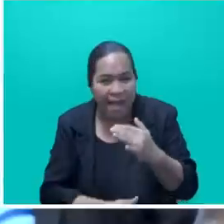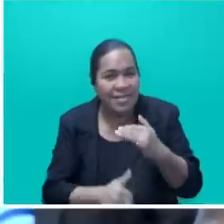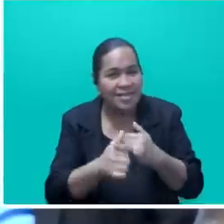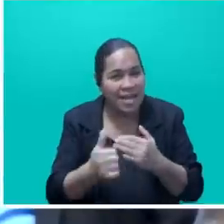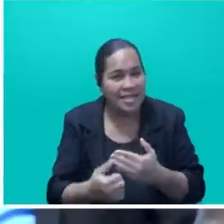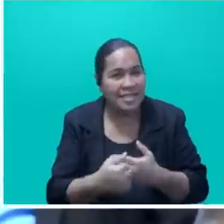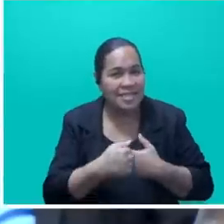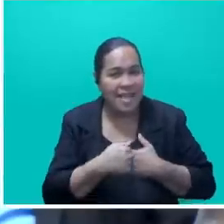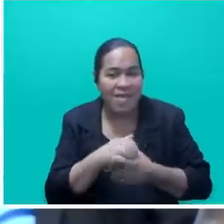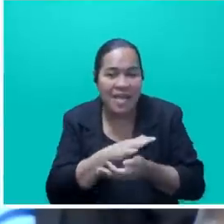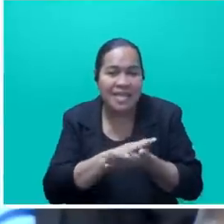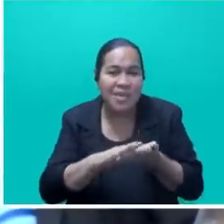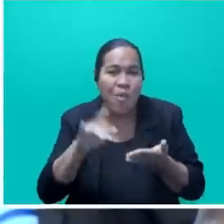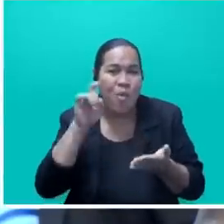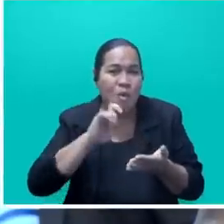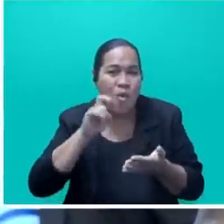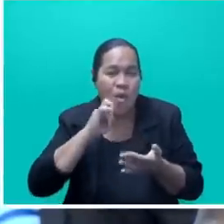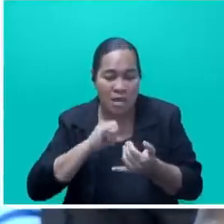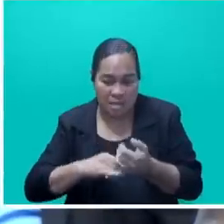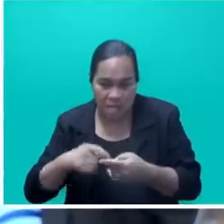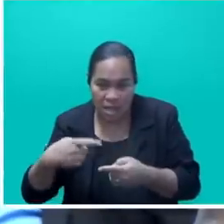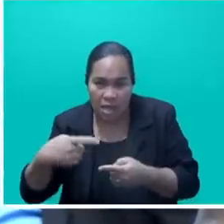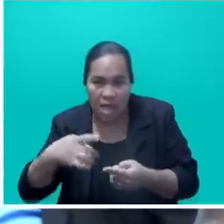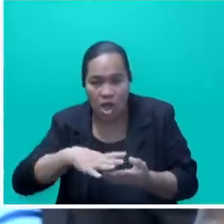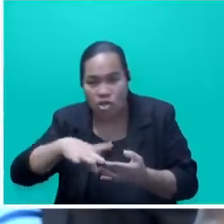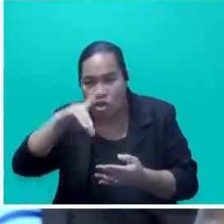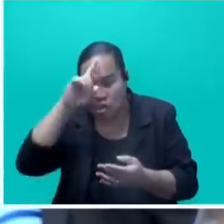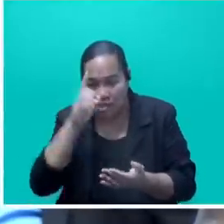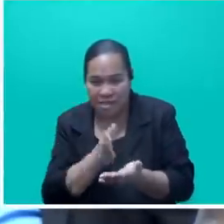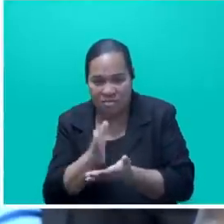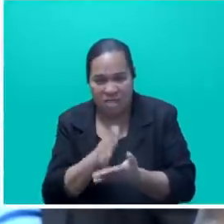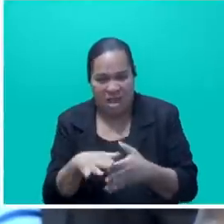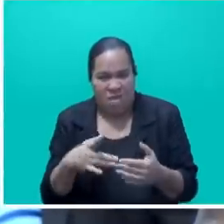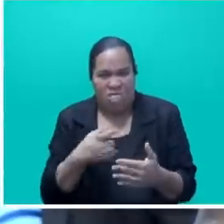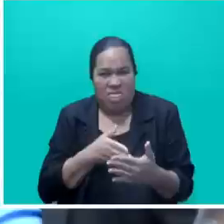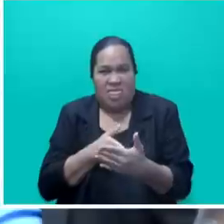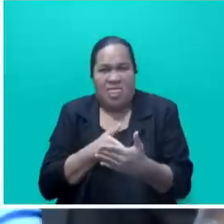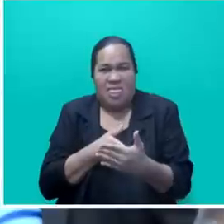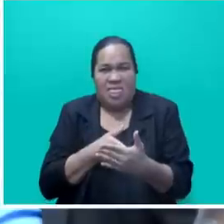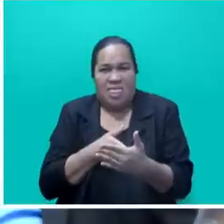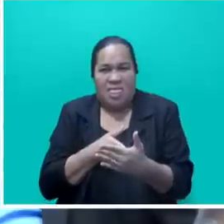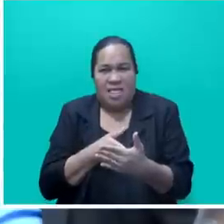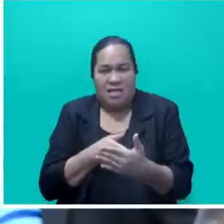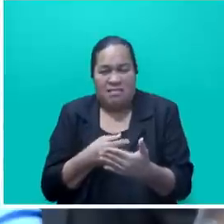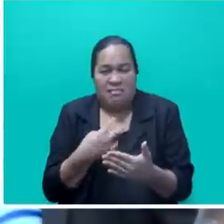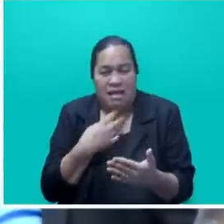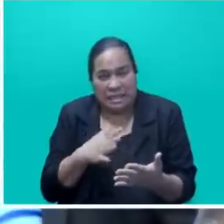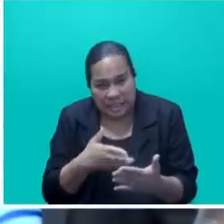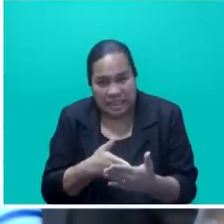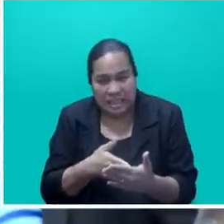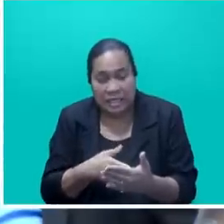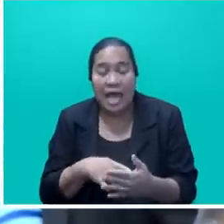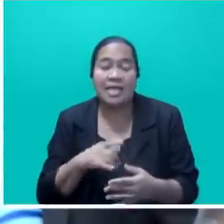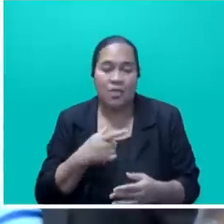and clean drinking water, and sustainable educational services, we are heavily constrained. May the Speaker, Sir, I therefore